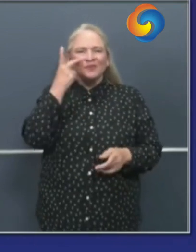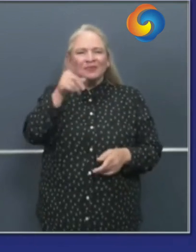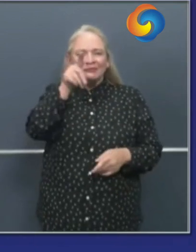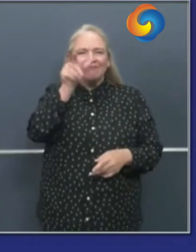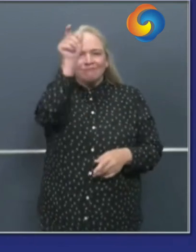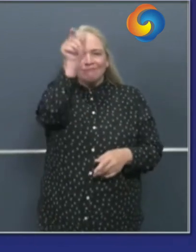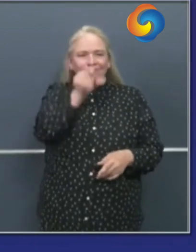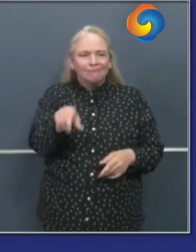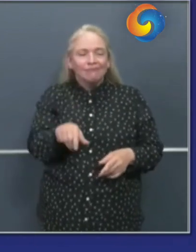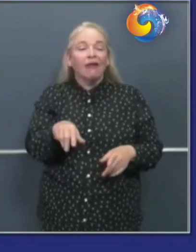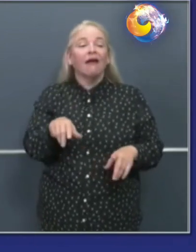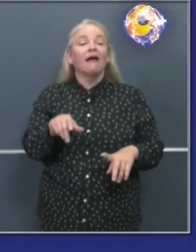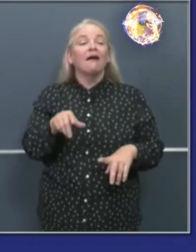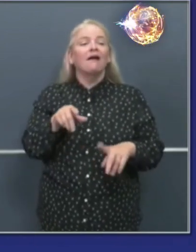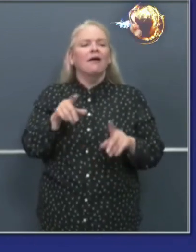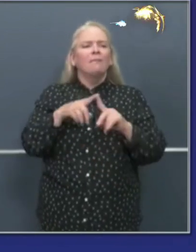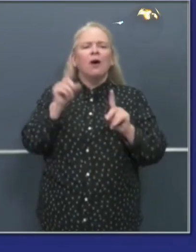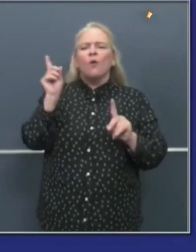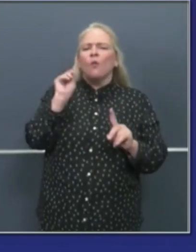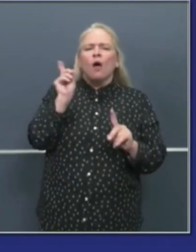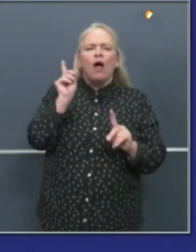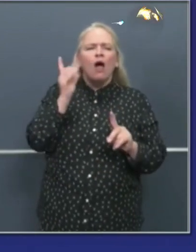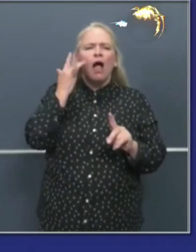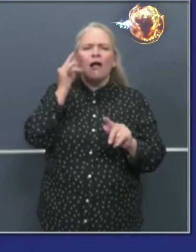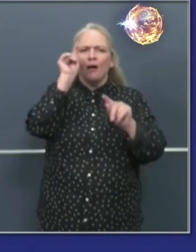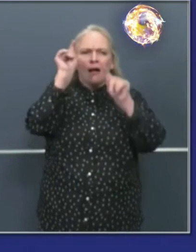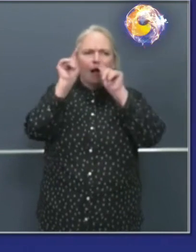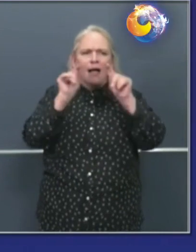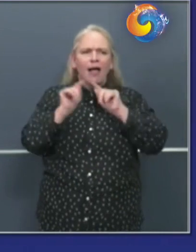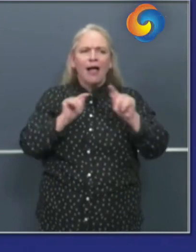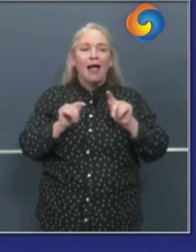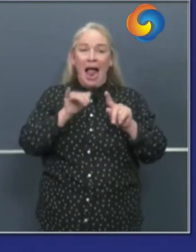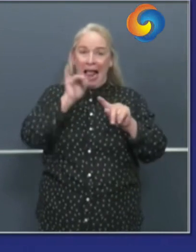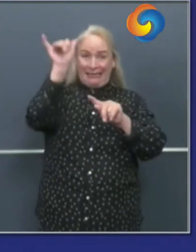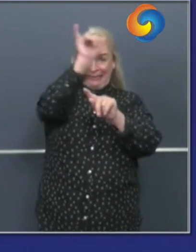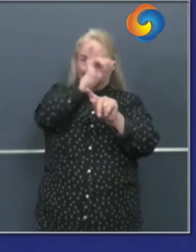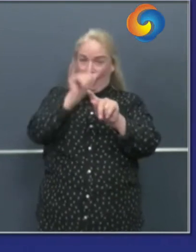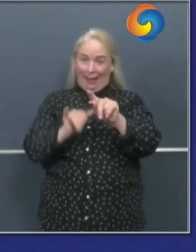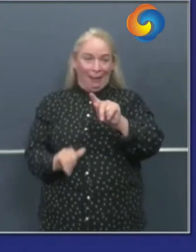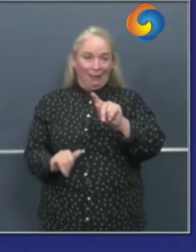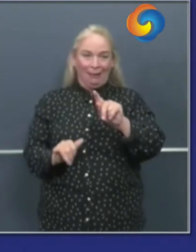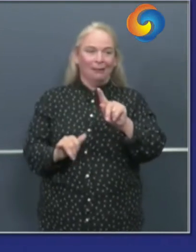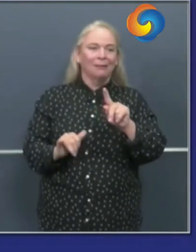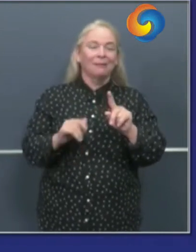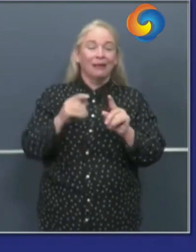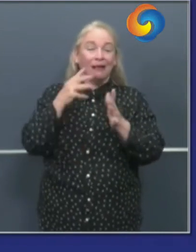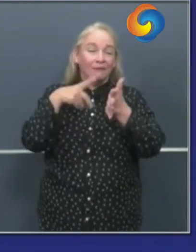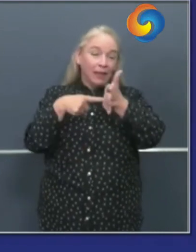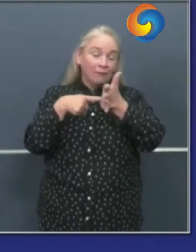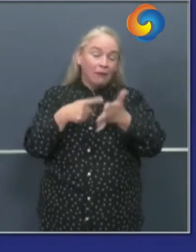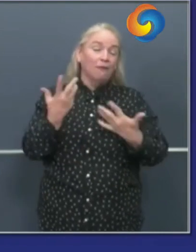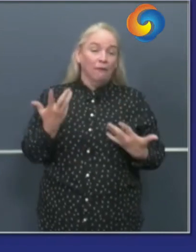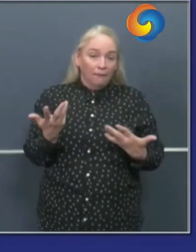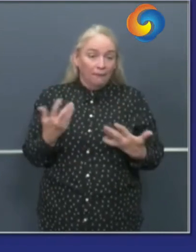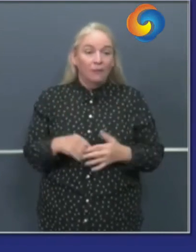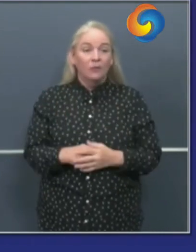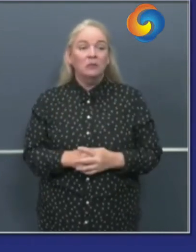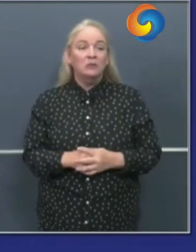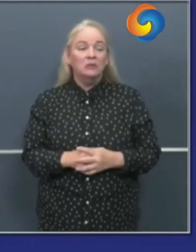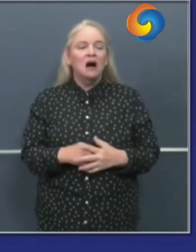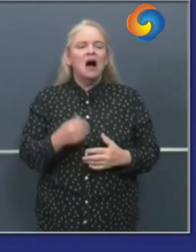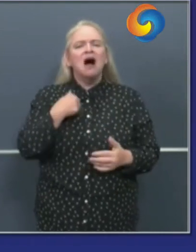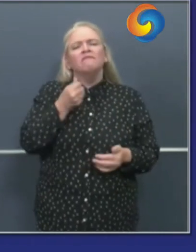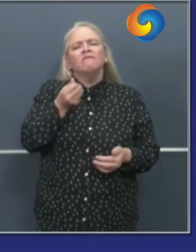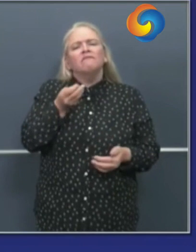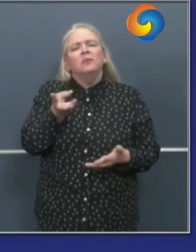distributed in various parts of the state let me give you a specific example you have roughly plus or minus a few thousand but